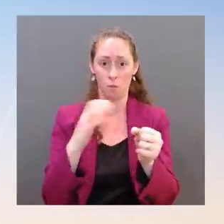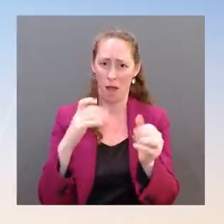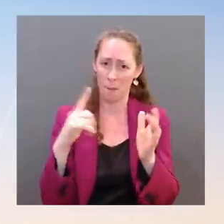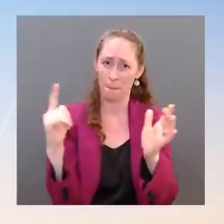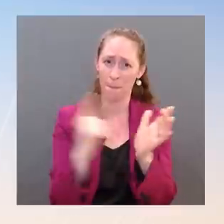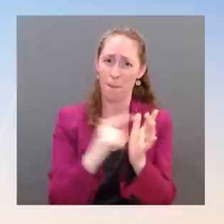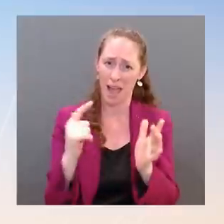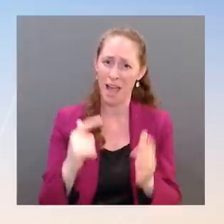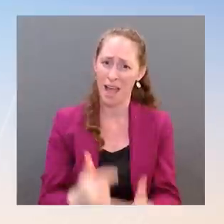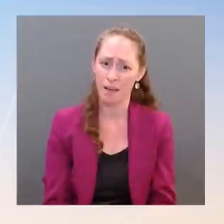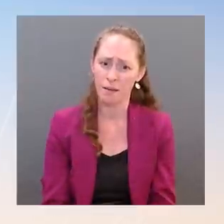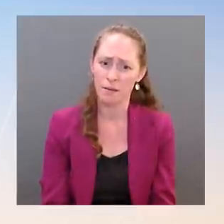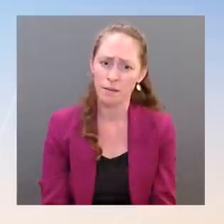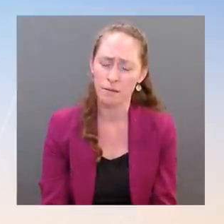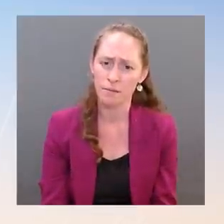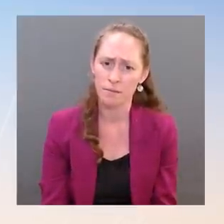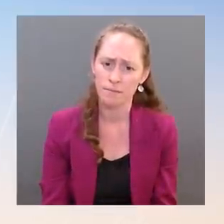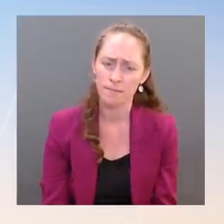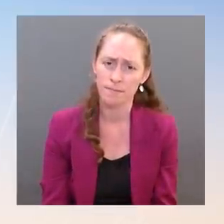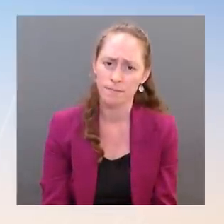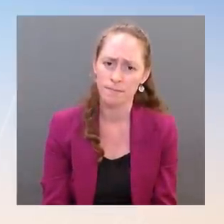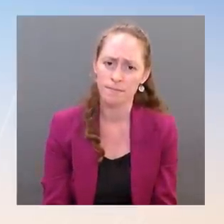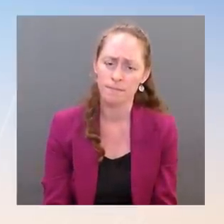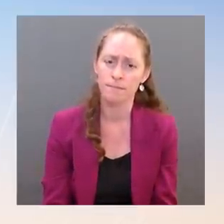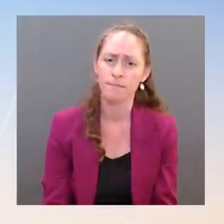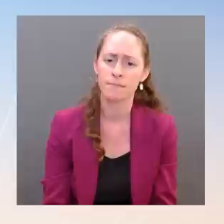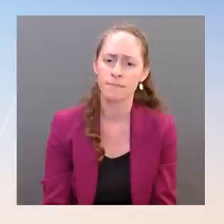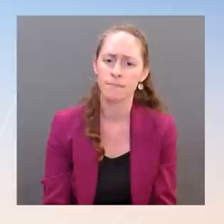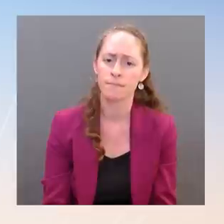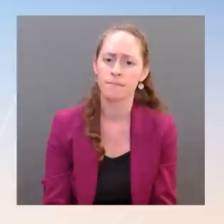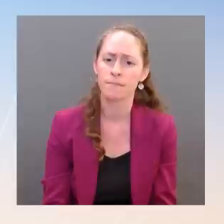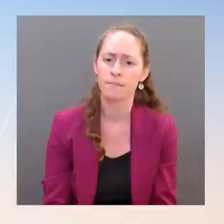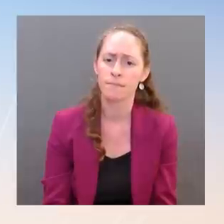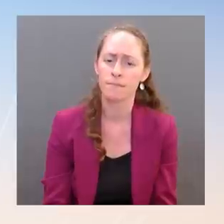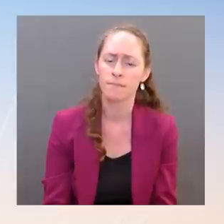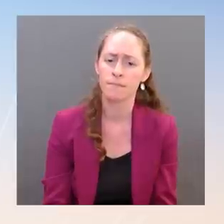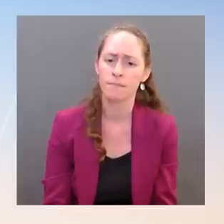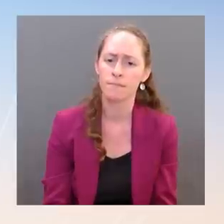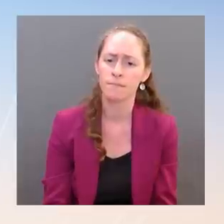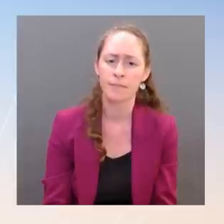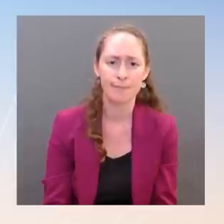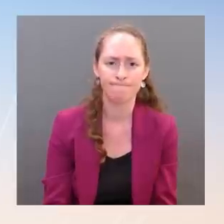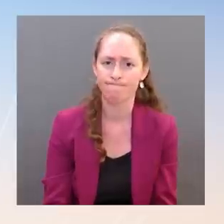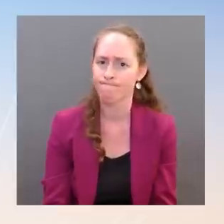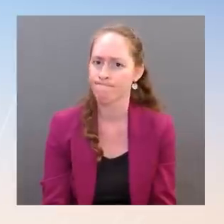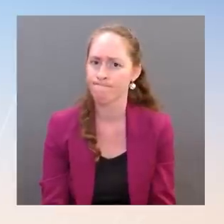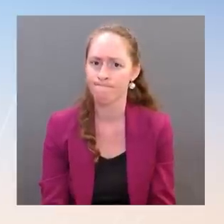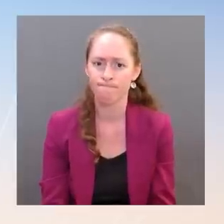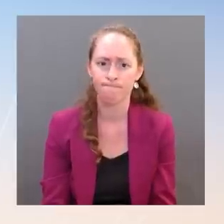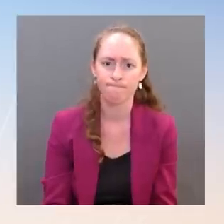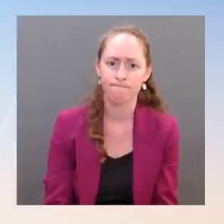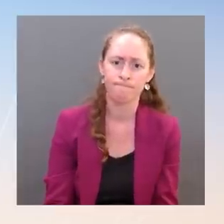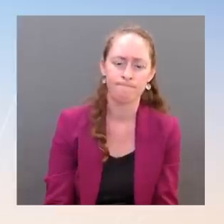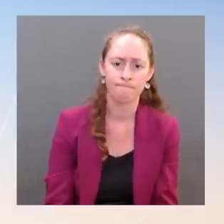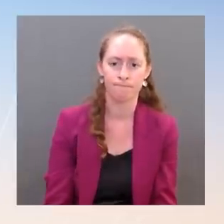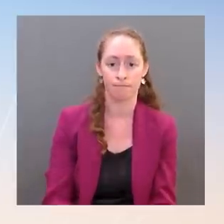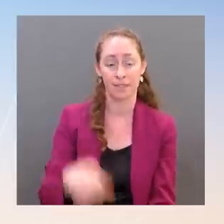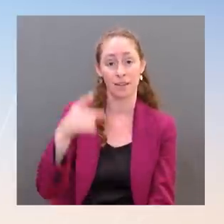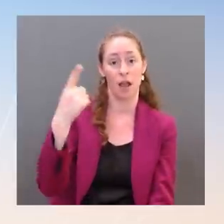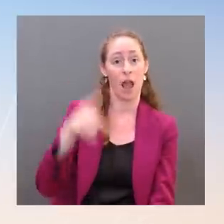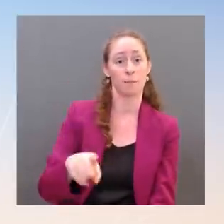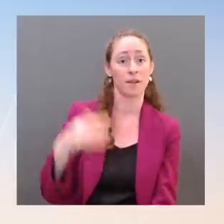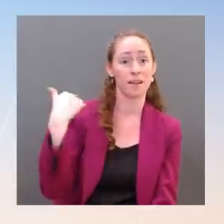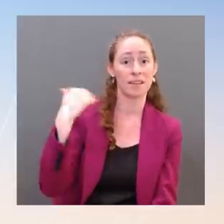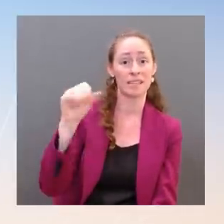far less far than an assault weapons ban failed, what makes him think that he could get that through when so far no